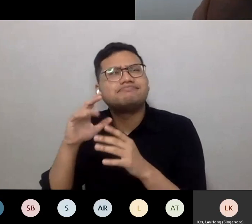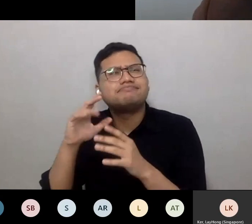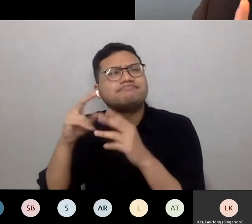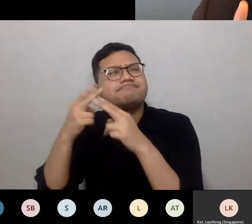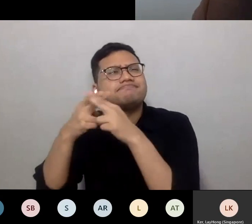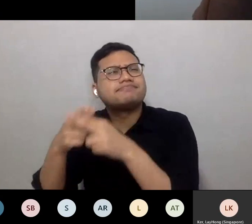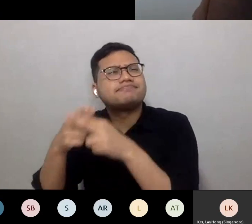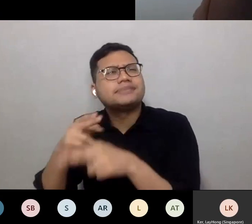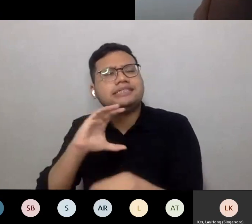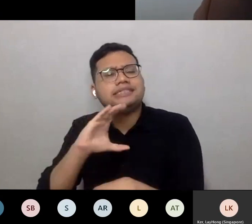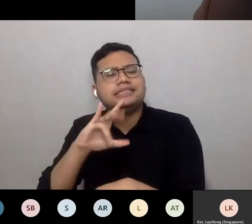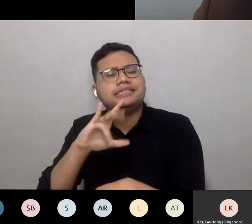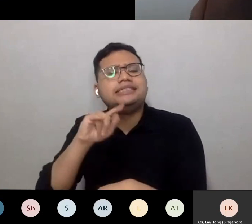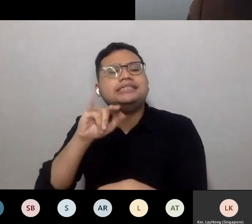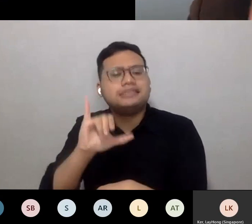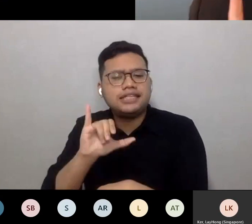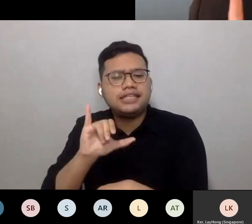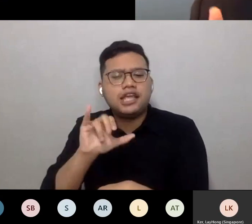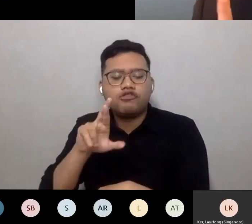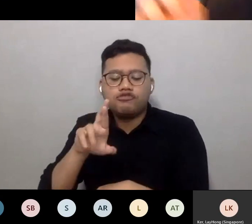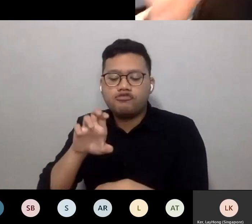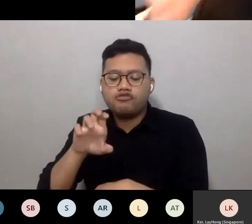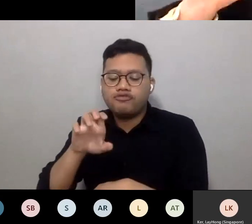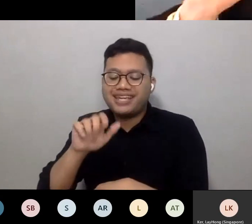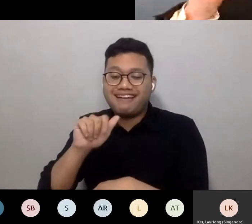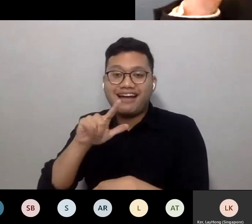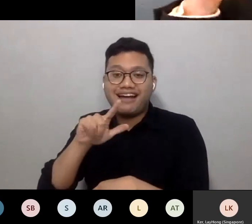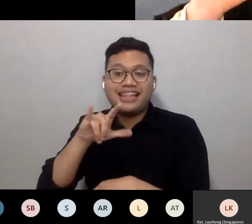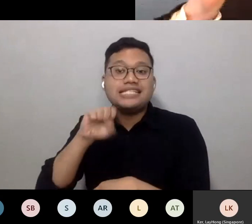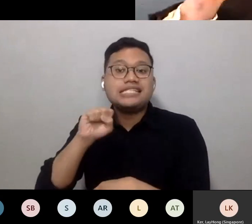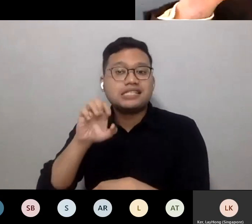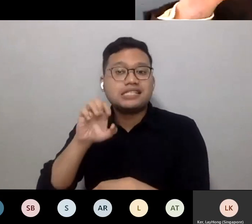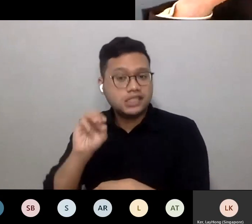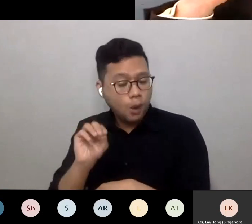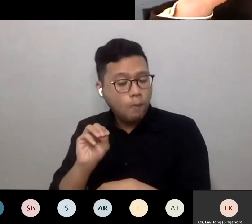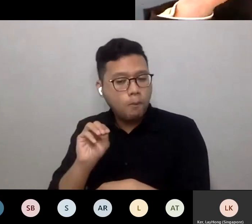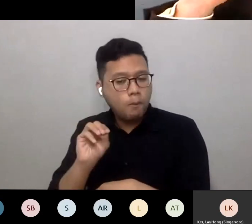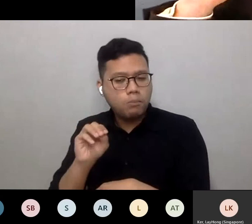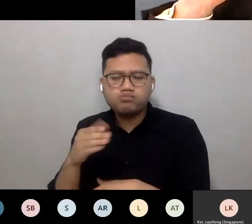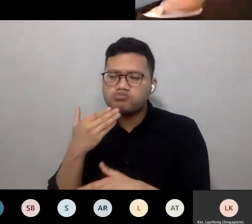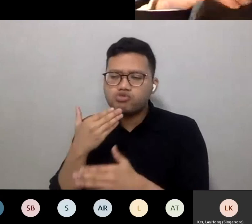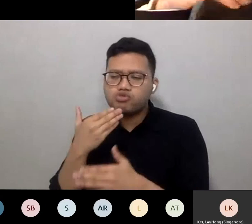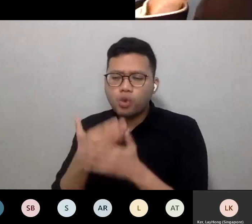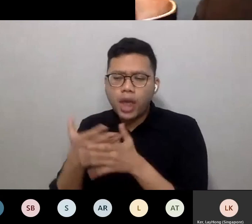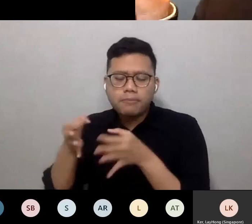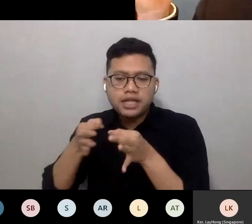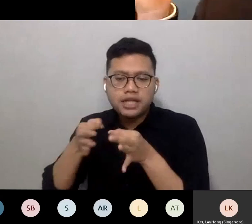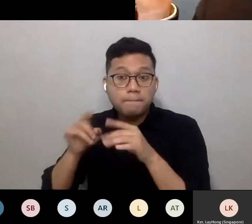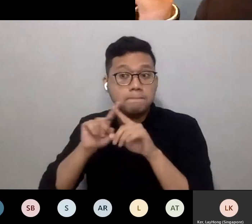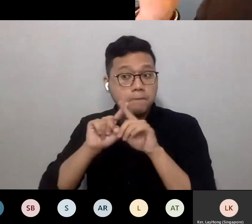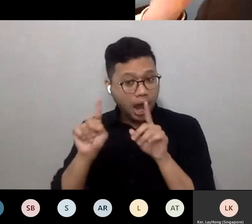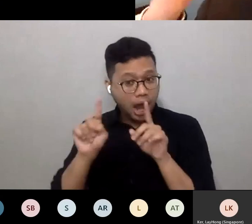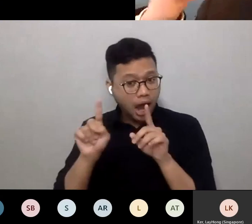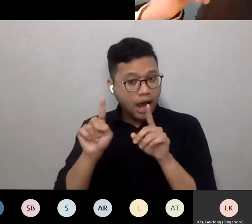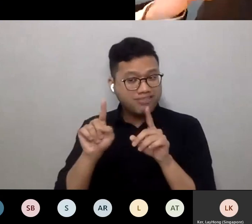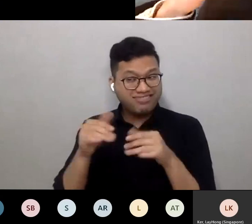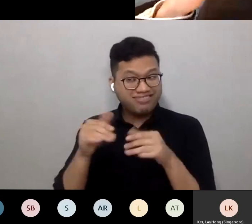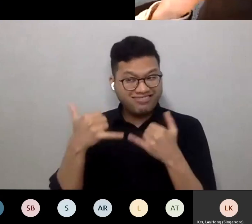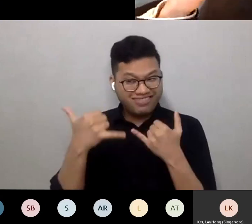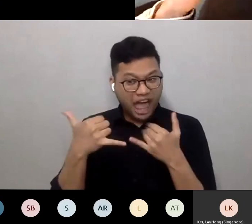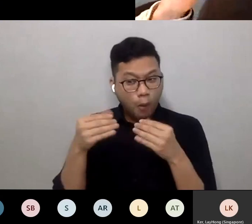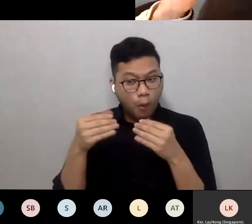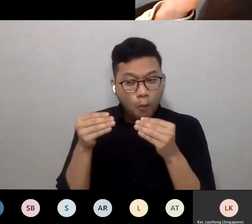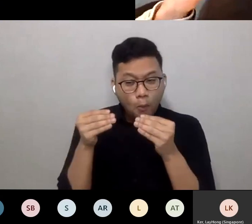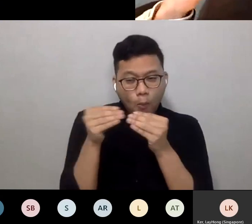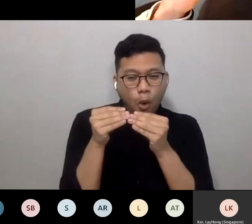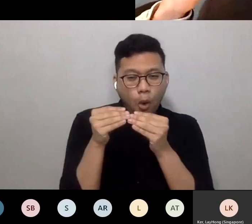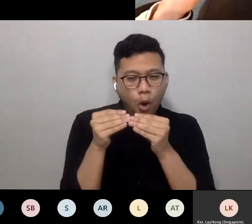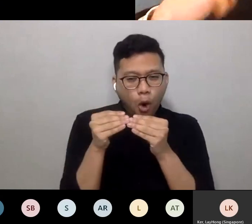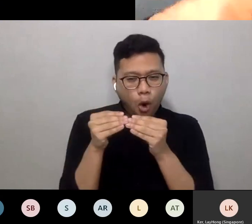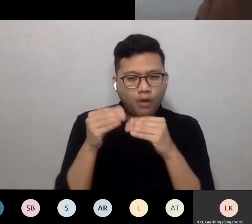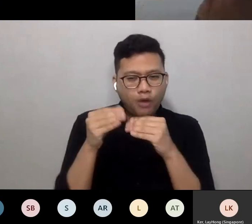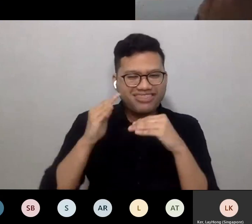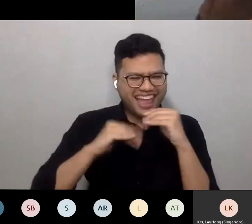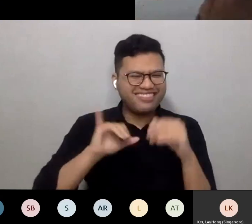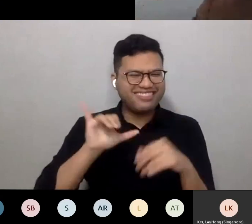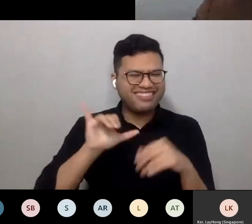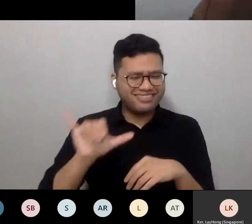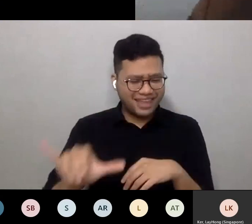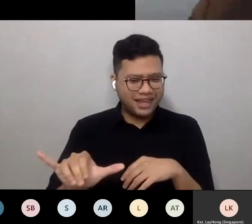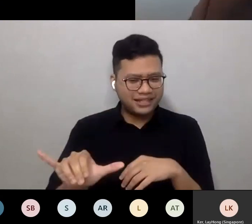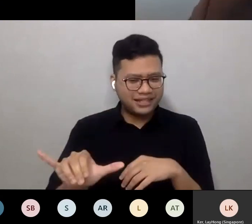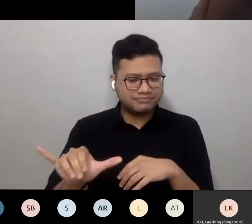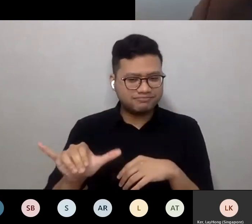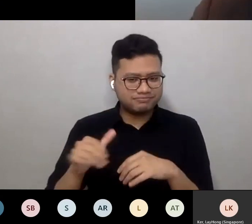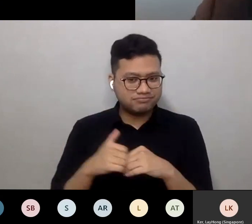summarizes those two spheres of influence. However, I do think it's gone further than that now. I think that there are four spheres of influence.